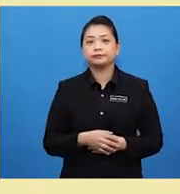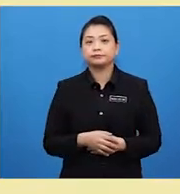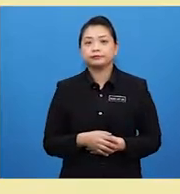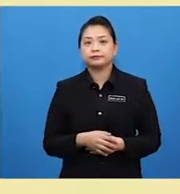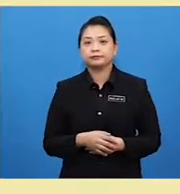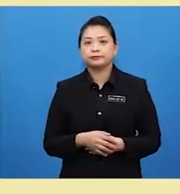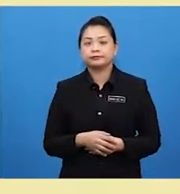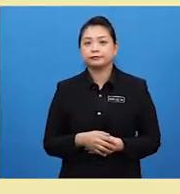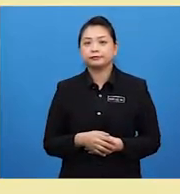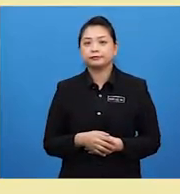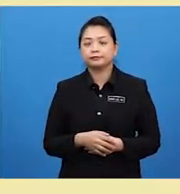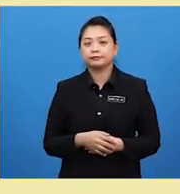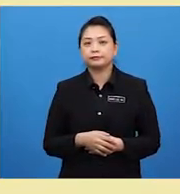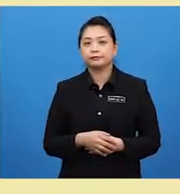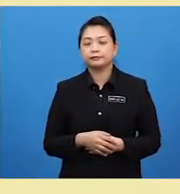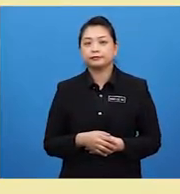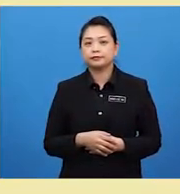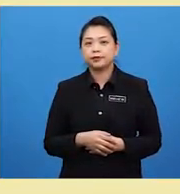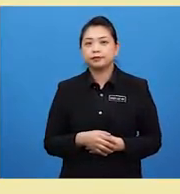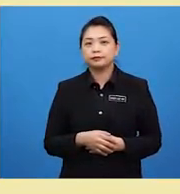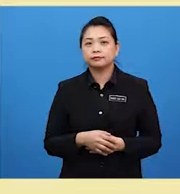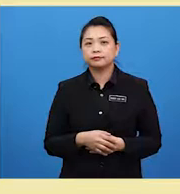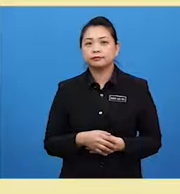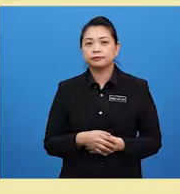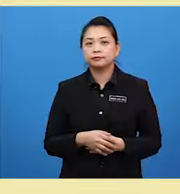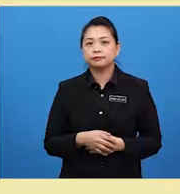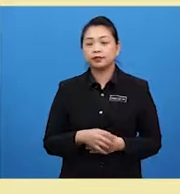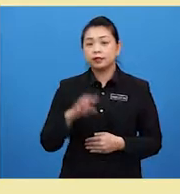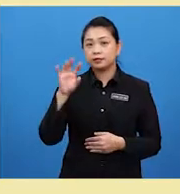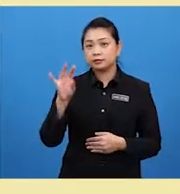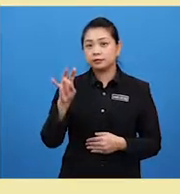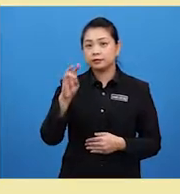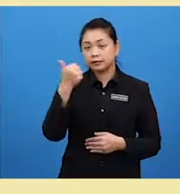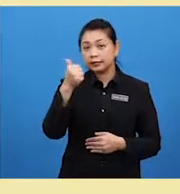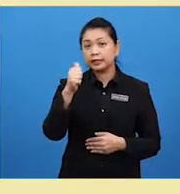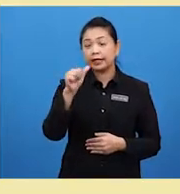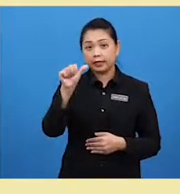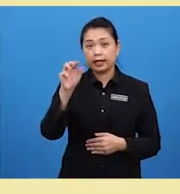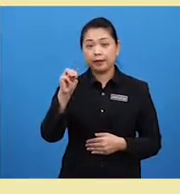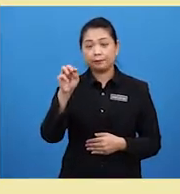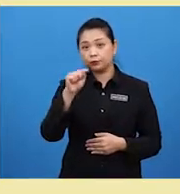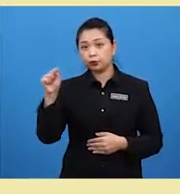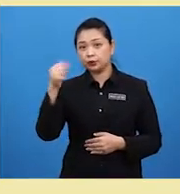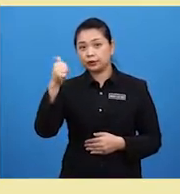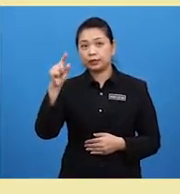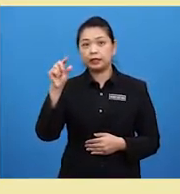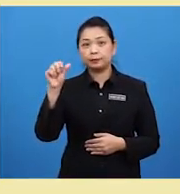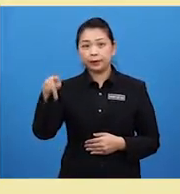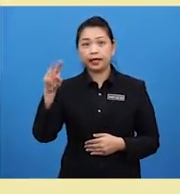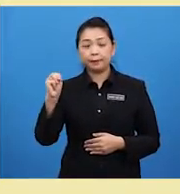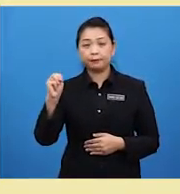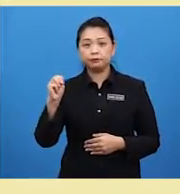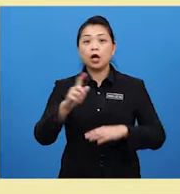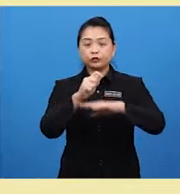Thursday to Sunday. 10am to 11pm. Traditional Crafts.